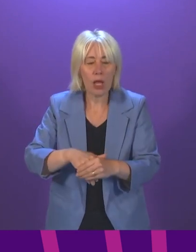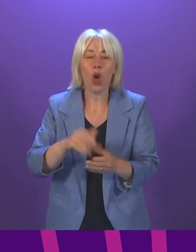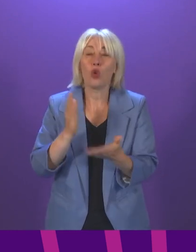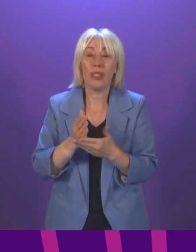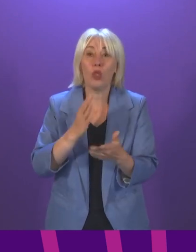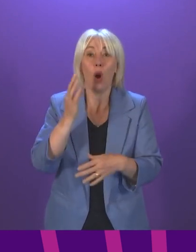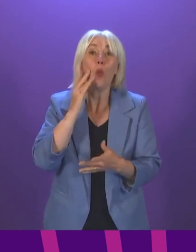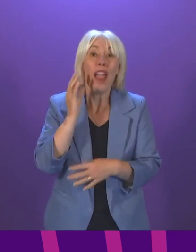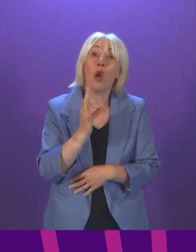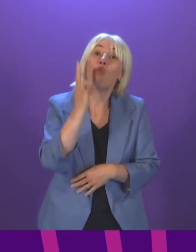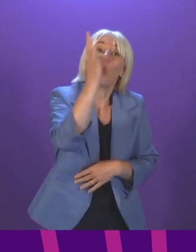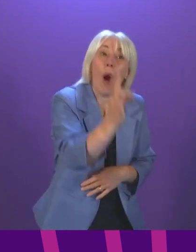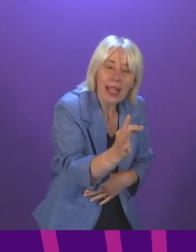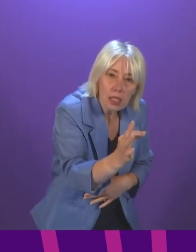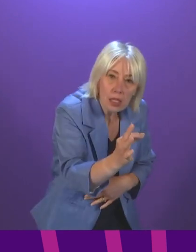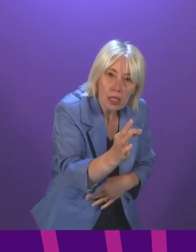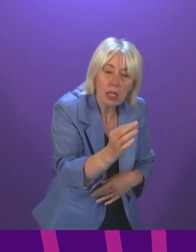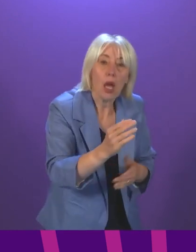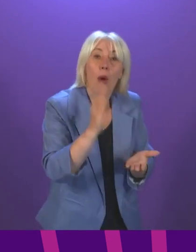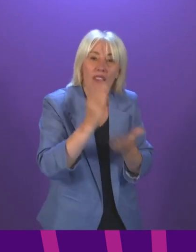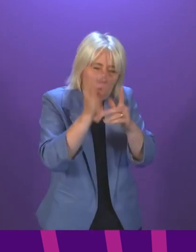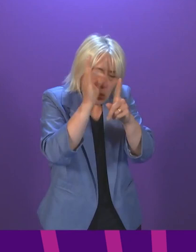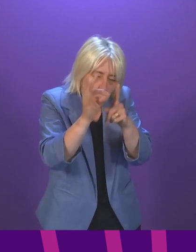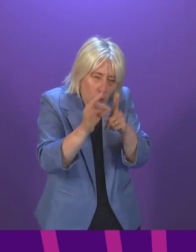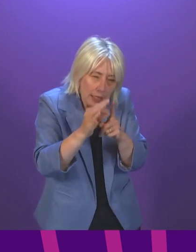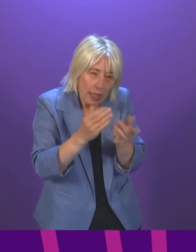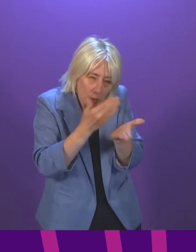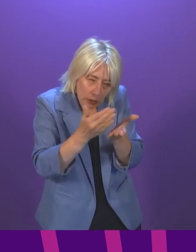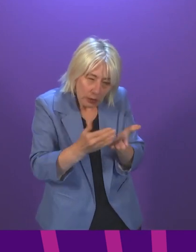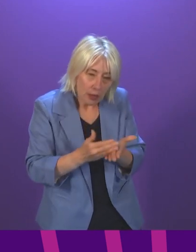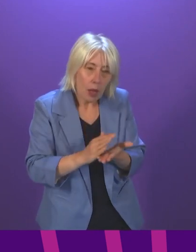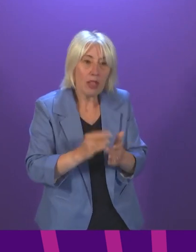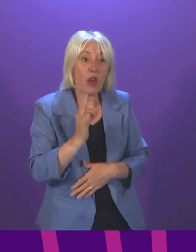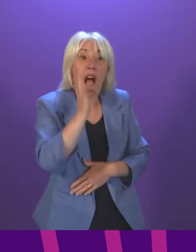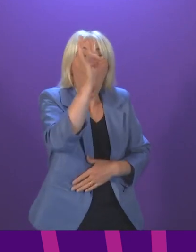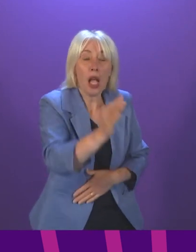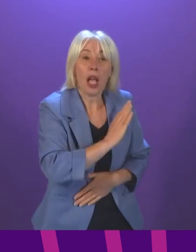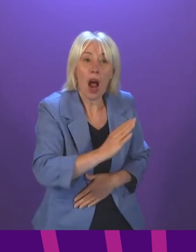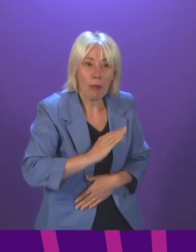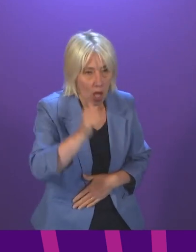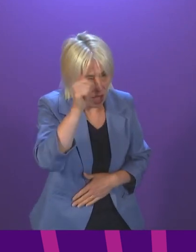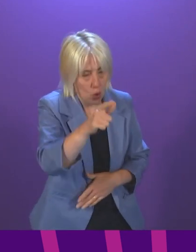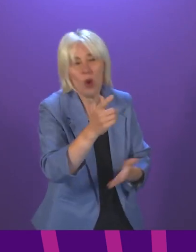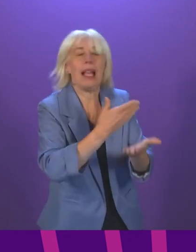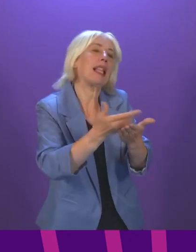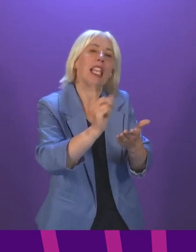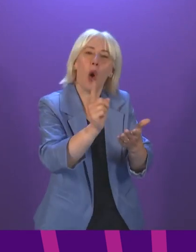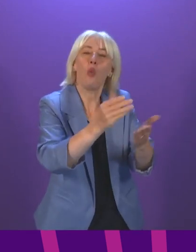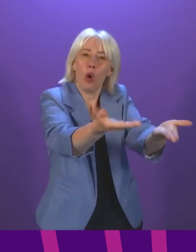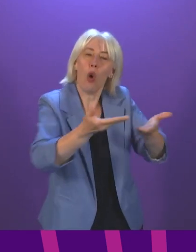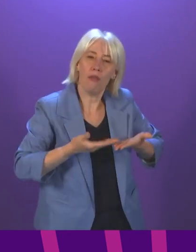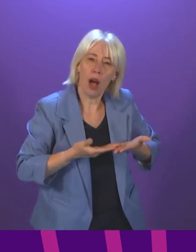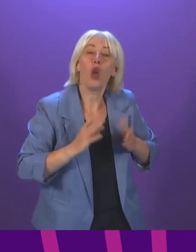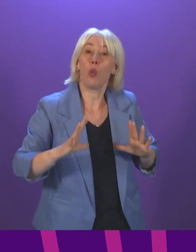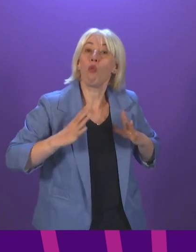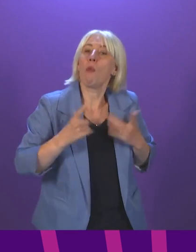detail so that we know exactly what it is we are requesting from the military. And that is currently being prepared right